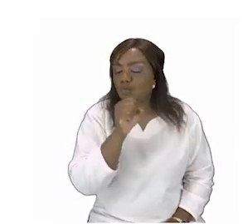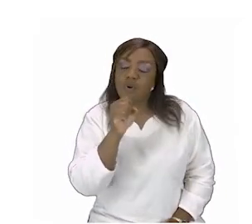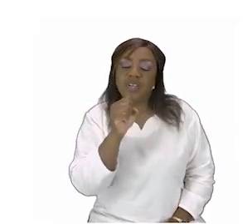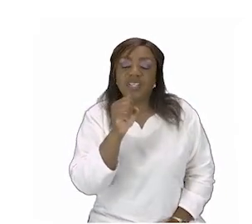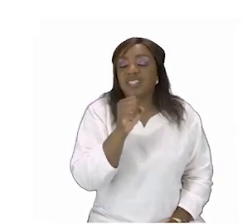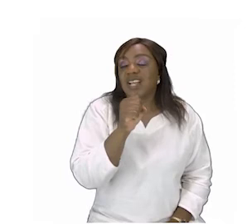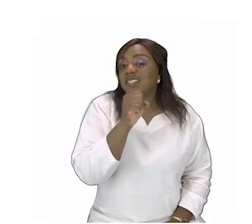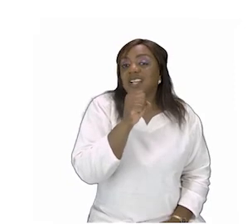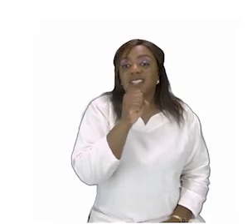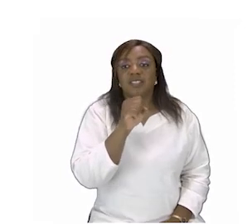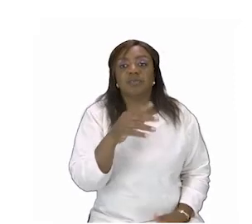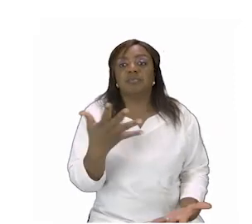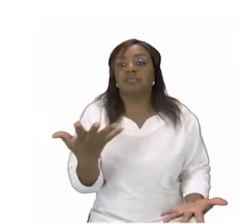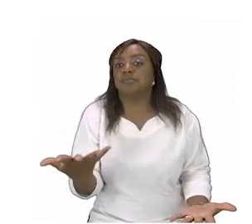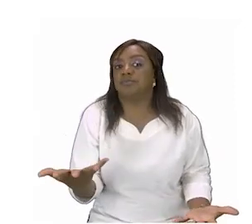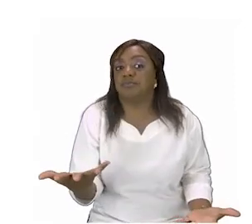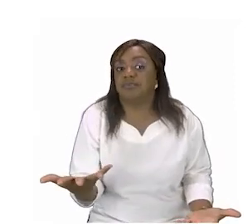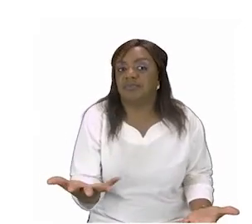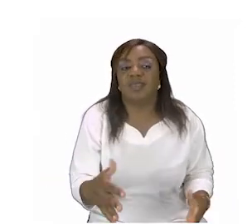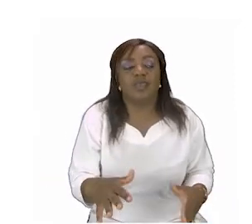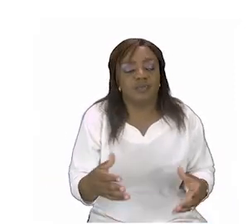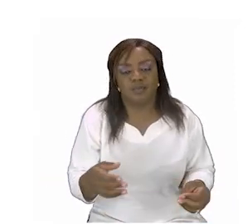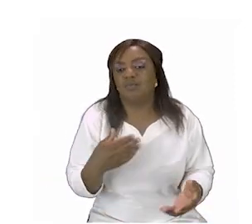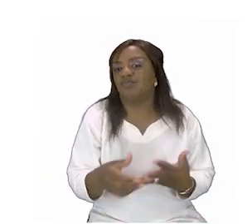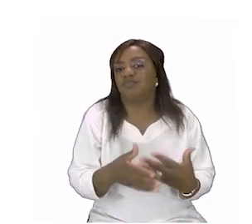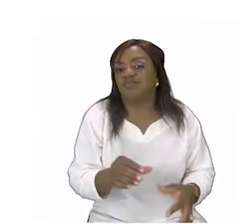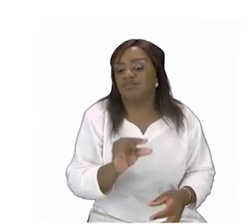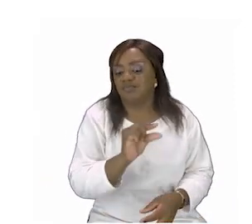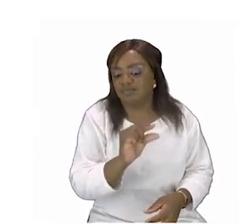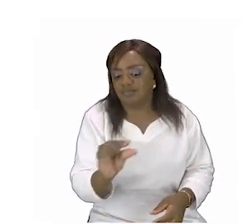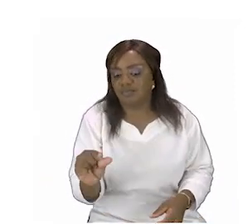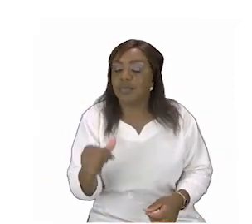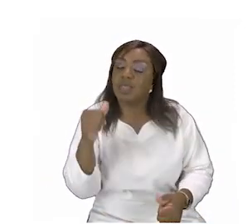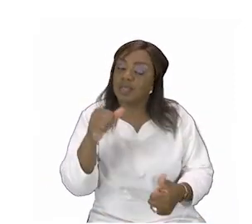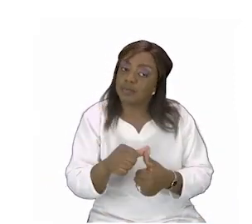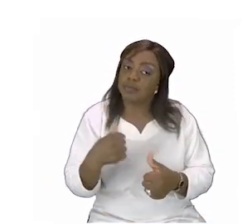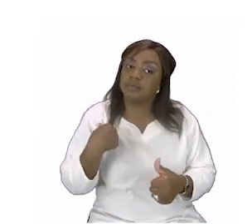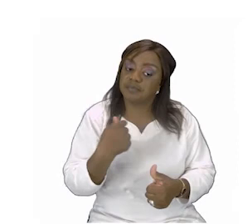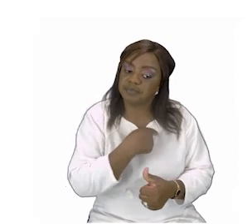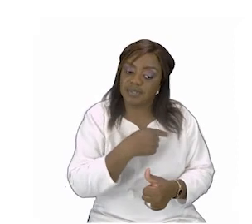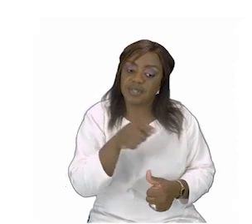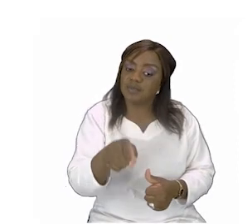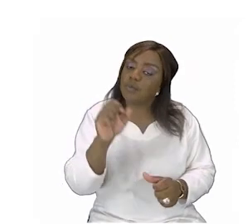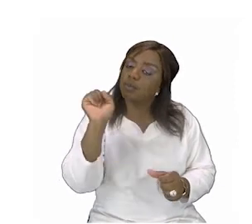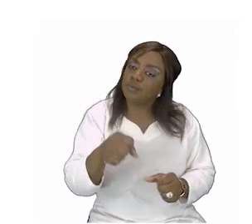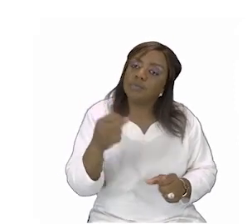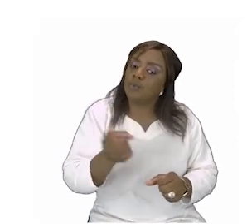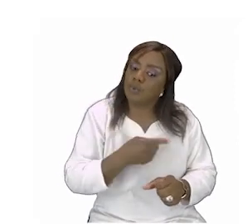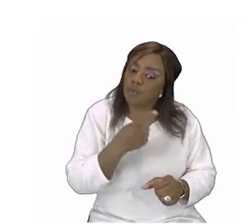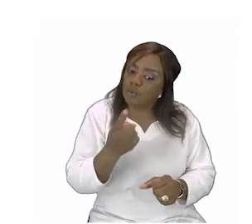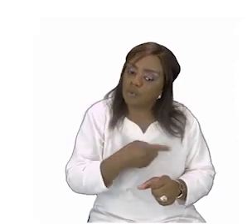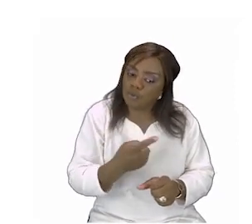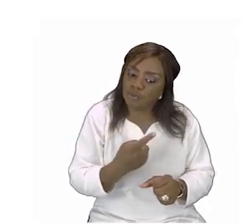sentence makes sense remember boys and girls you must always check your